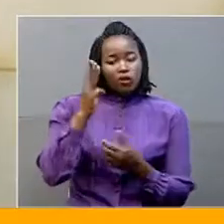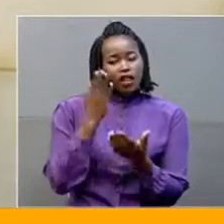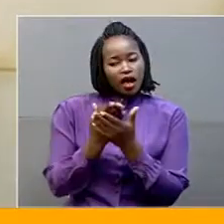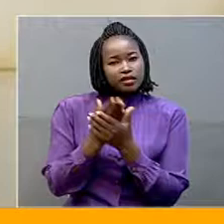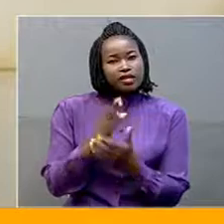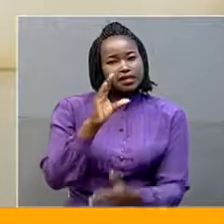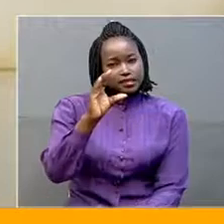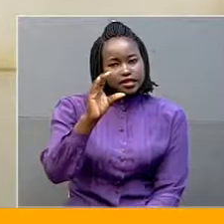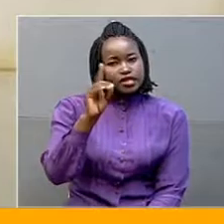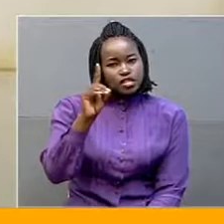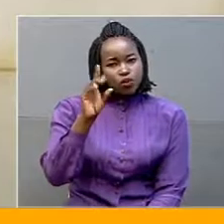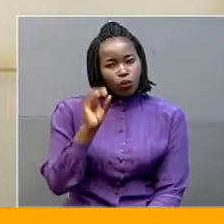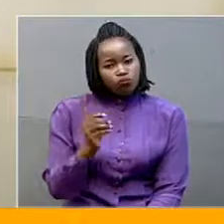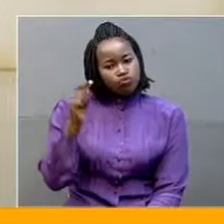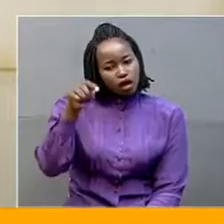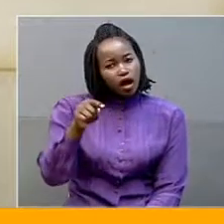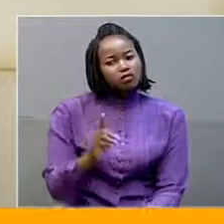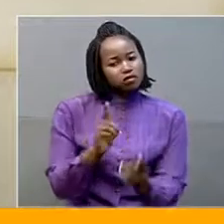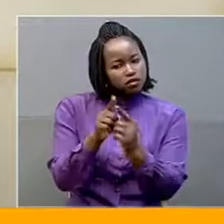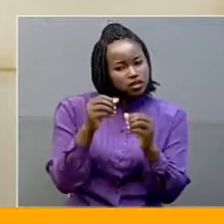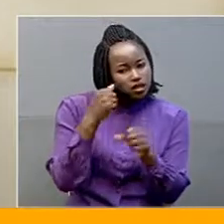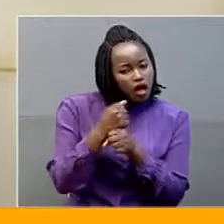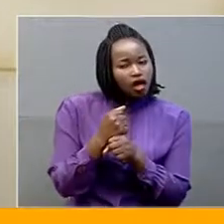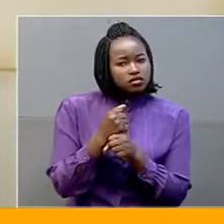down and meet these girls as a group